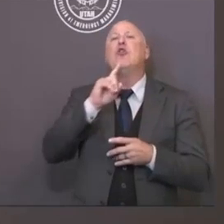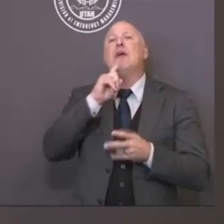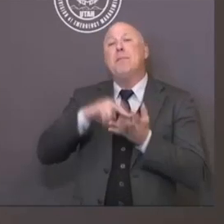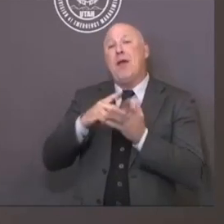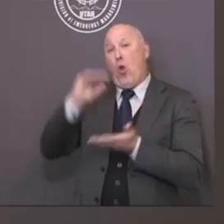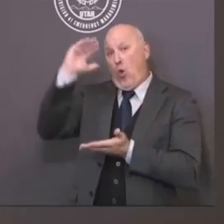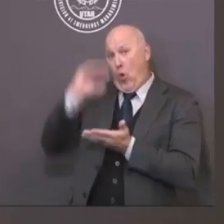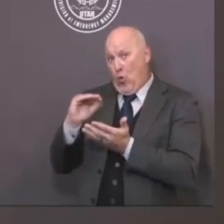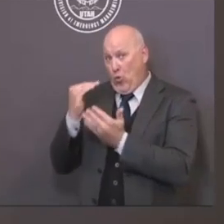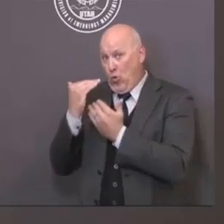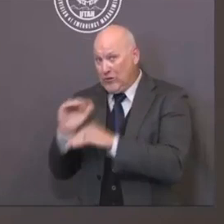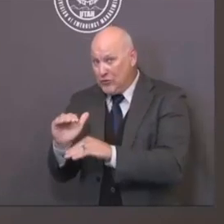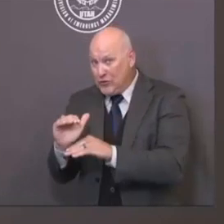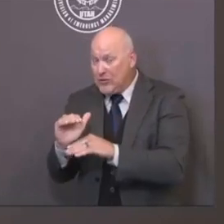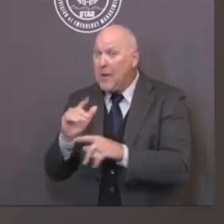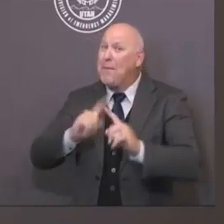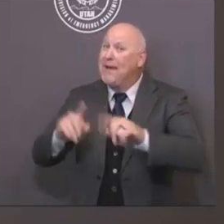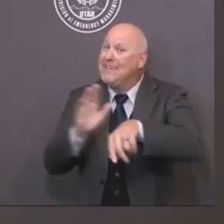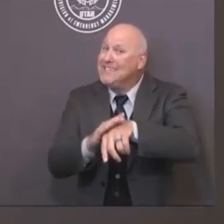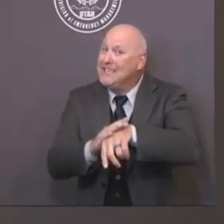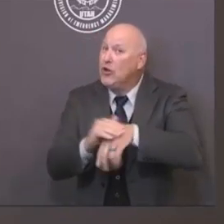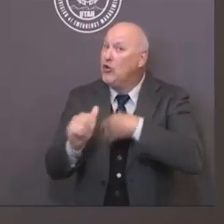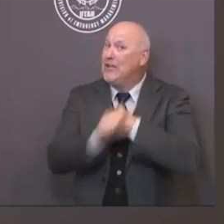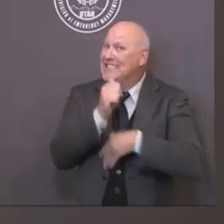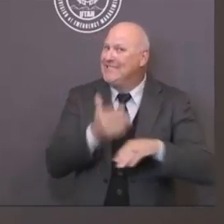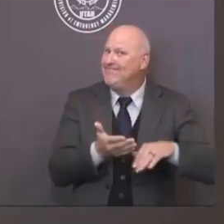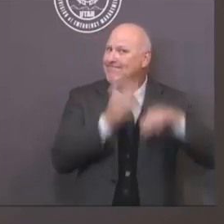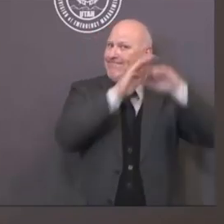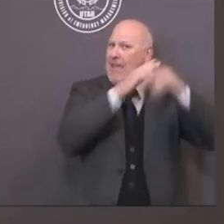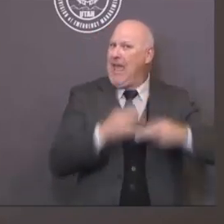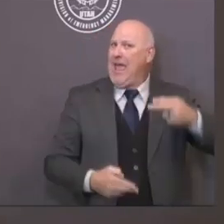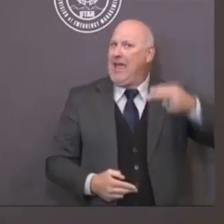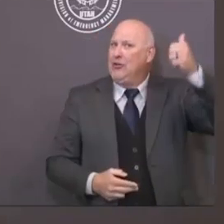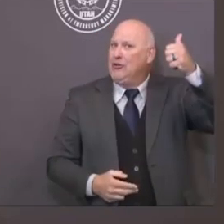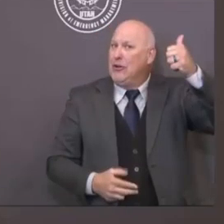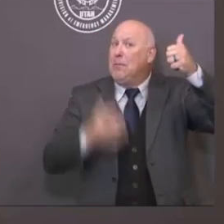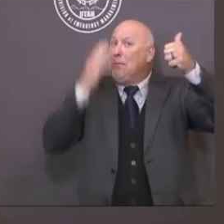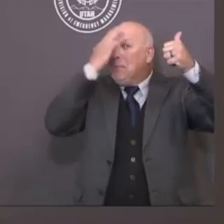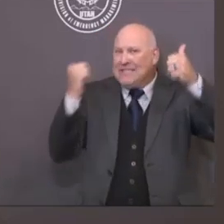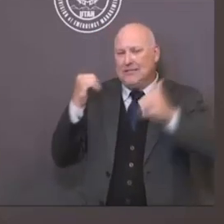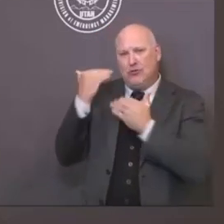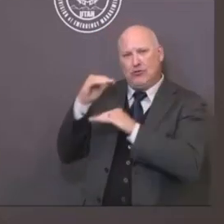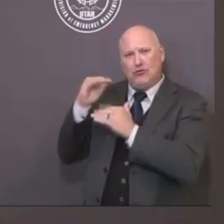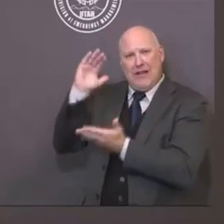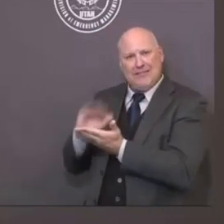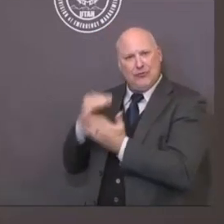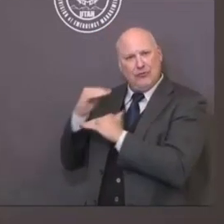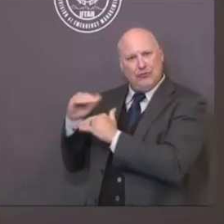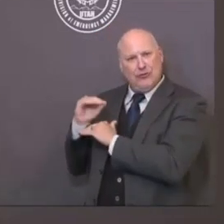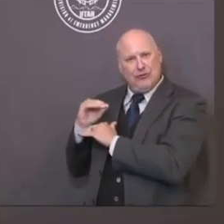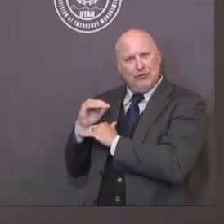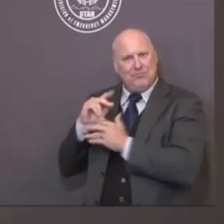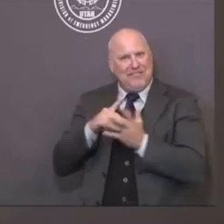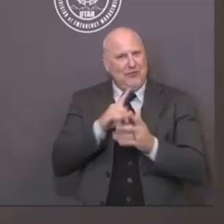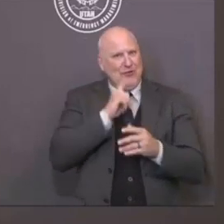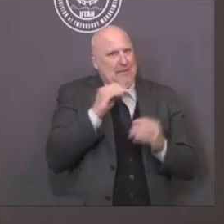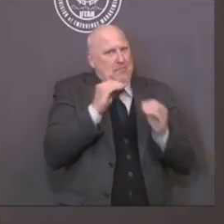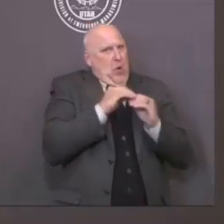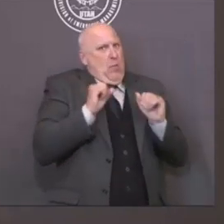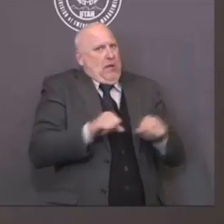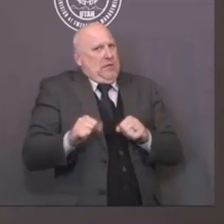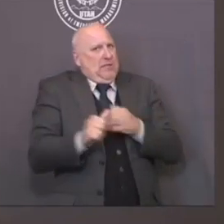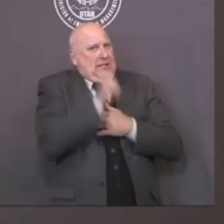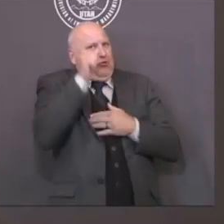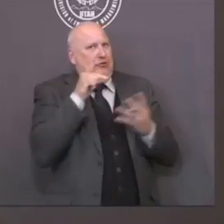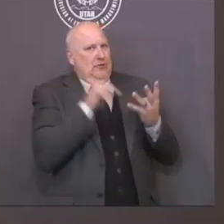have probably dropped our guard a bit, become a little bit complacent. And really have done things in a social